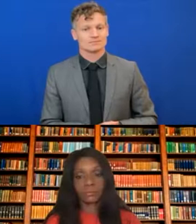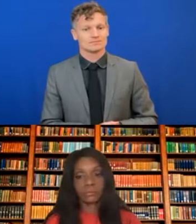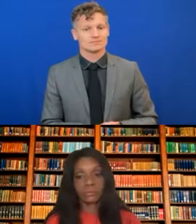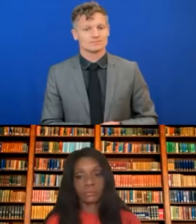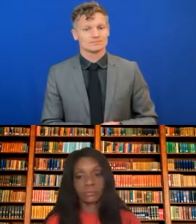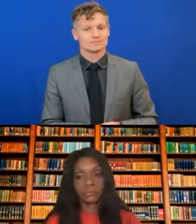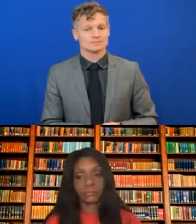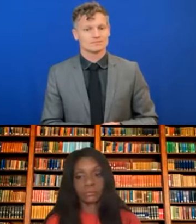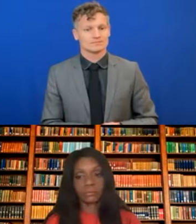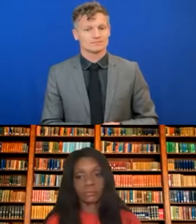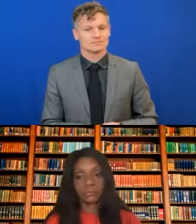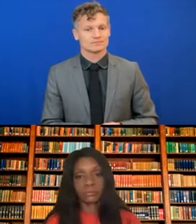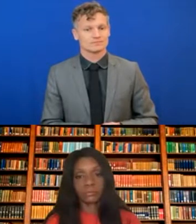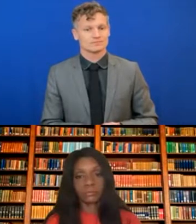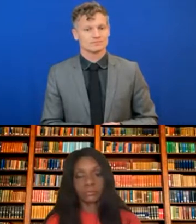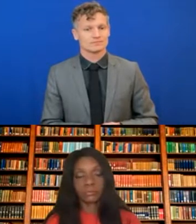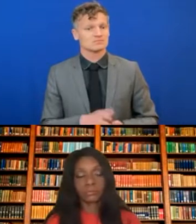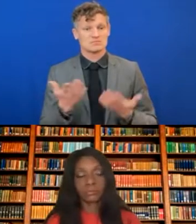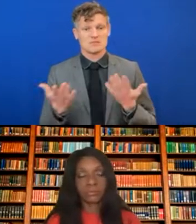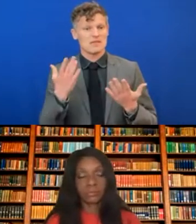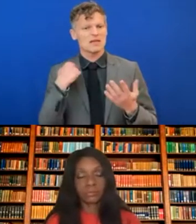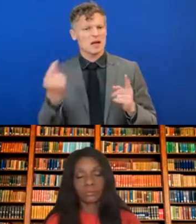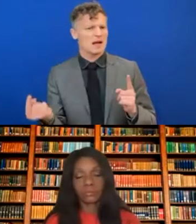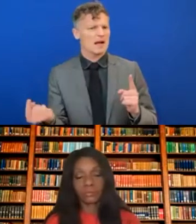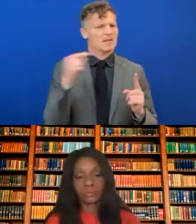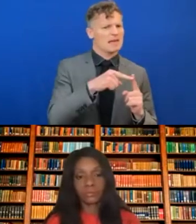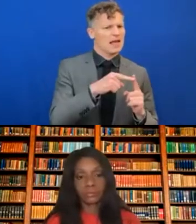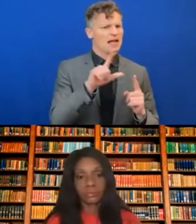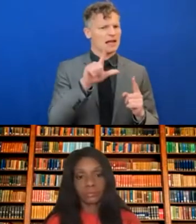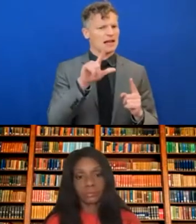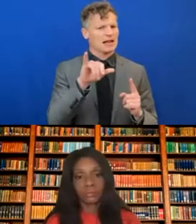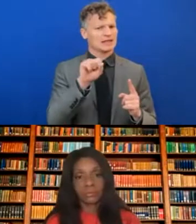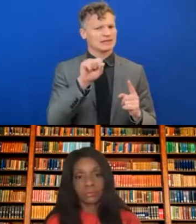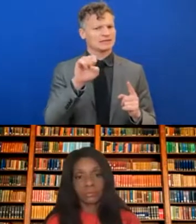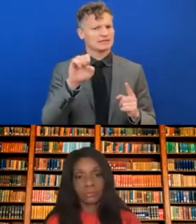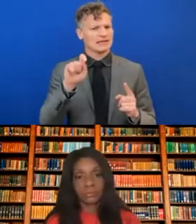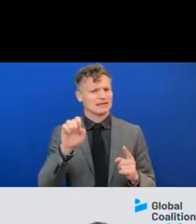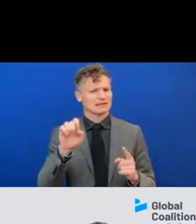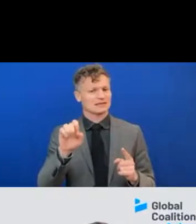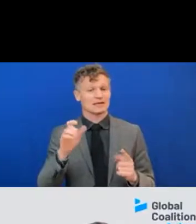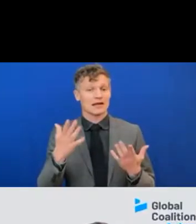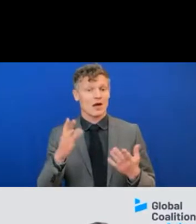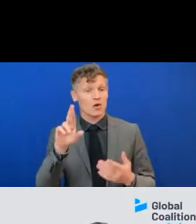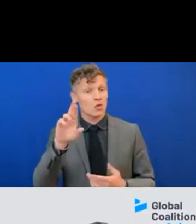Let's to come back to Lizette in a second. Okay. Roland.